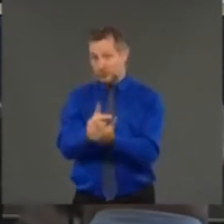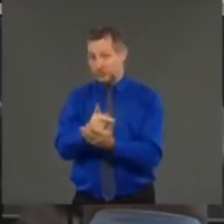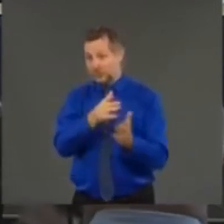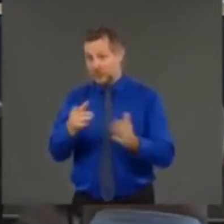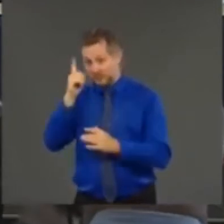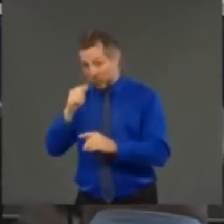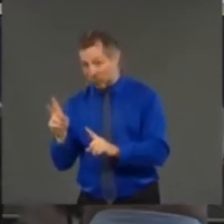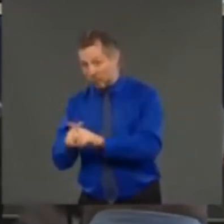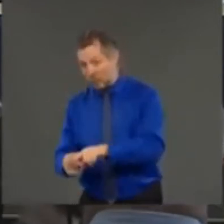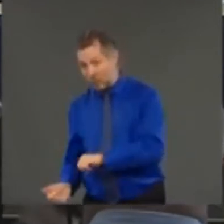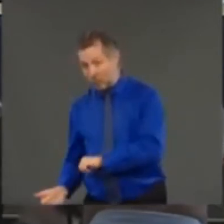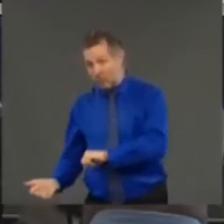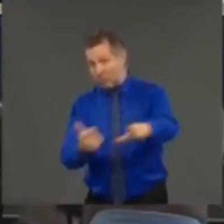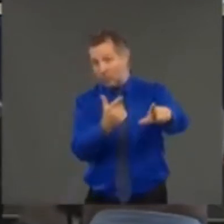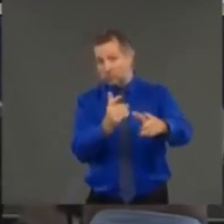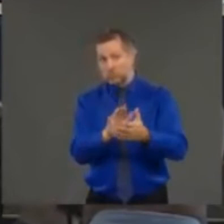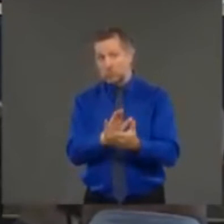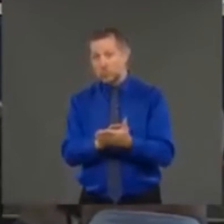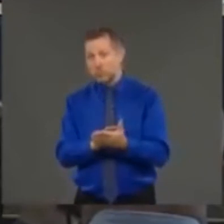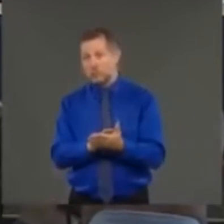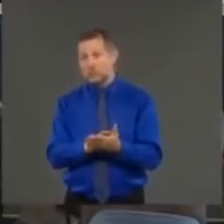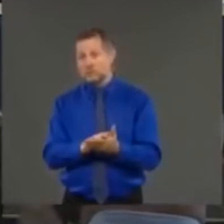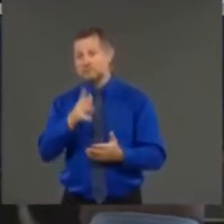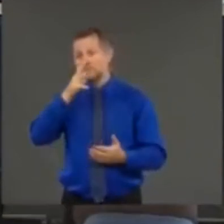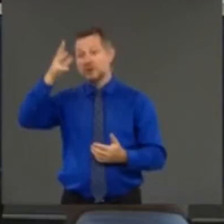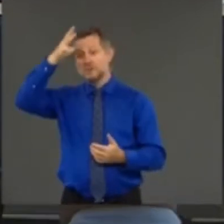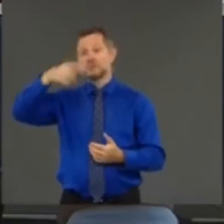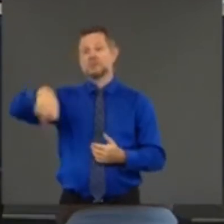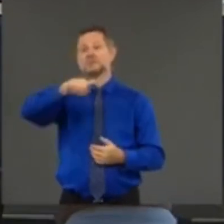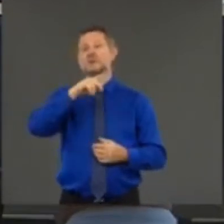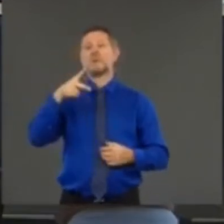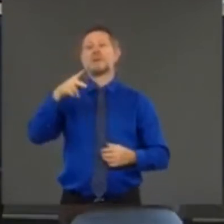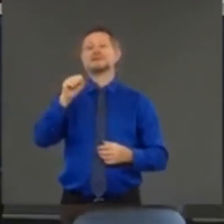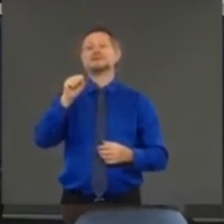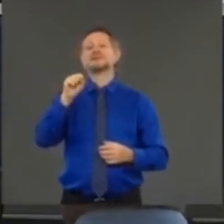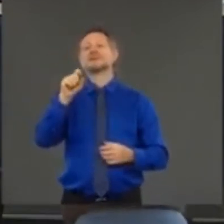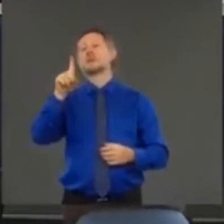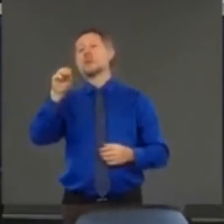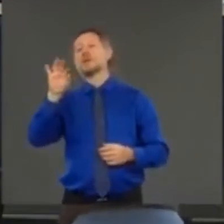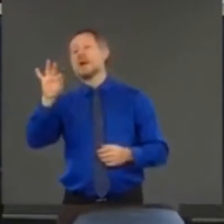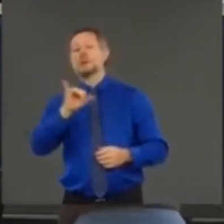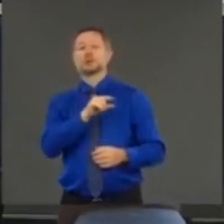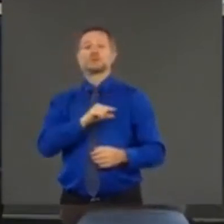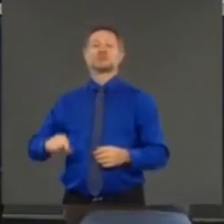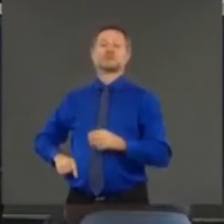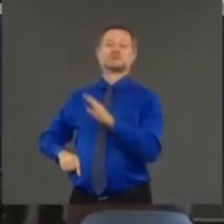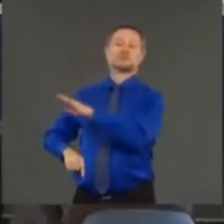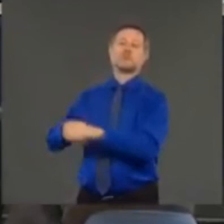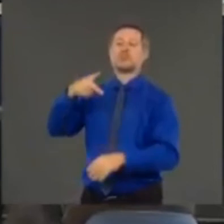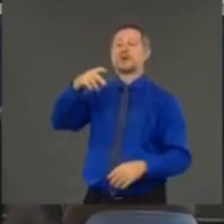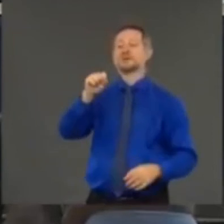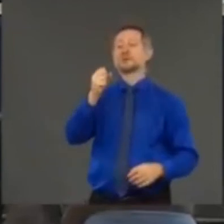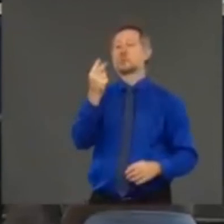1800 schools and will parents at PS 109 in Queens and PS 12 in Brooklyn